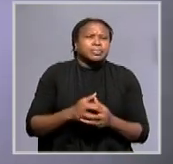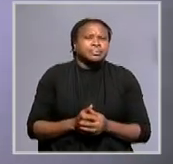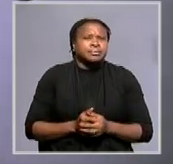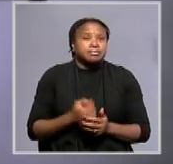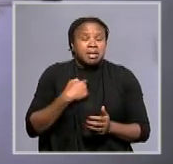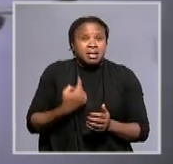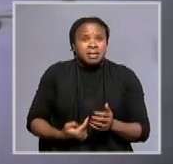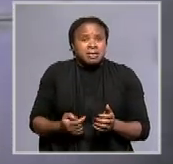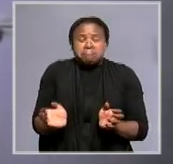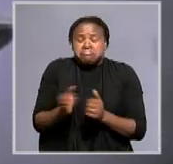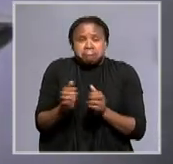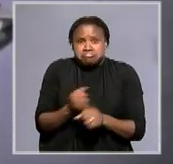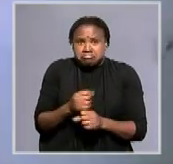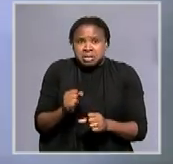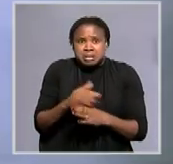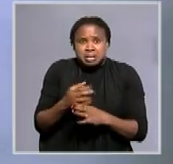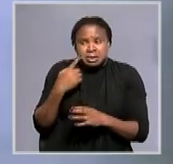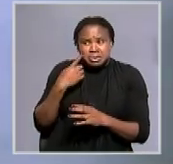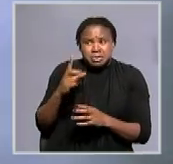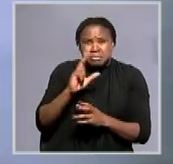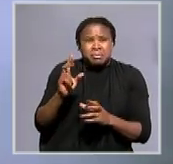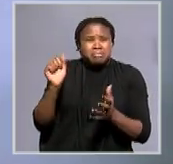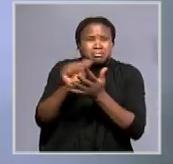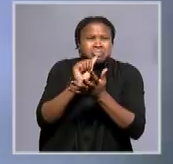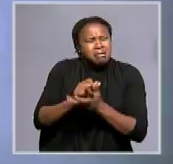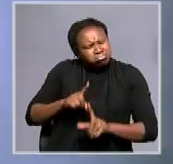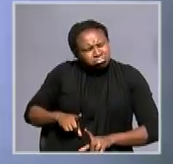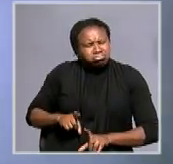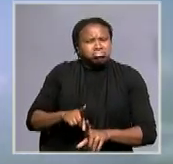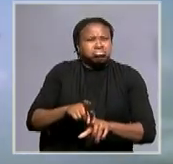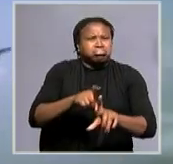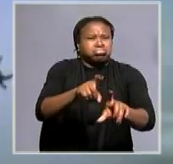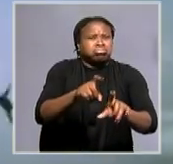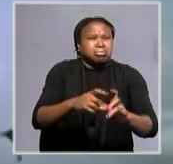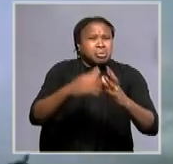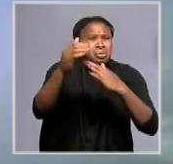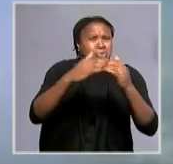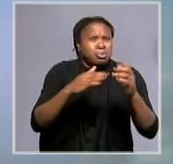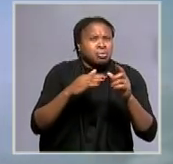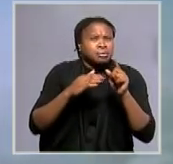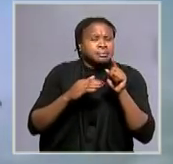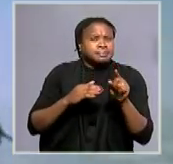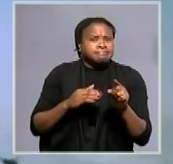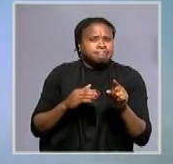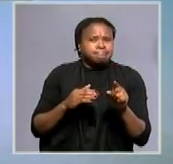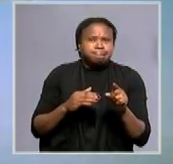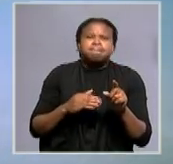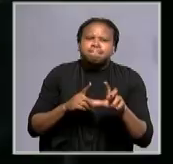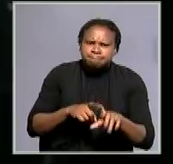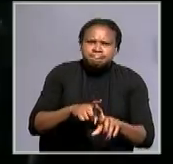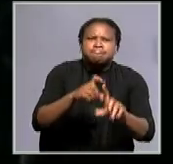Myself, I could not take cover because I saw people running. I followed them to the building where,